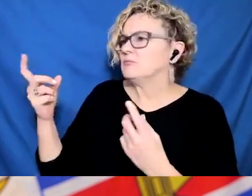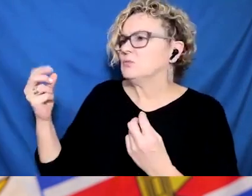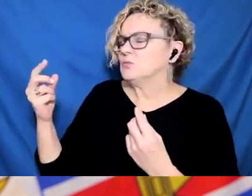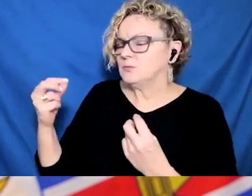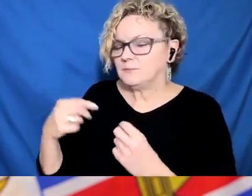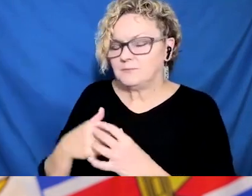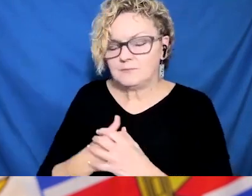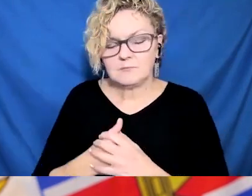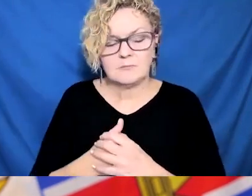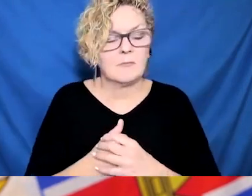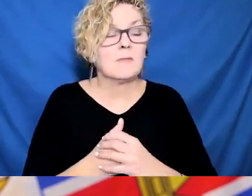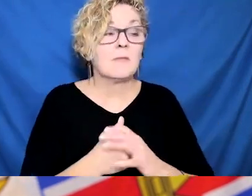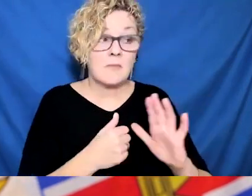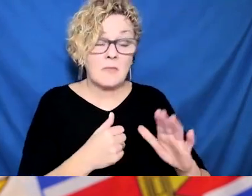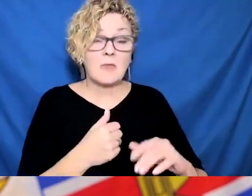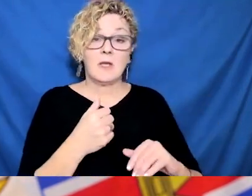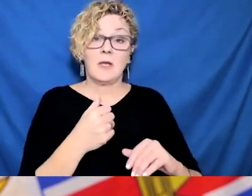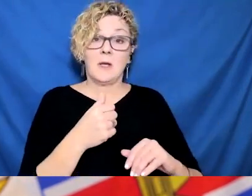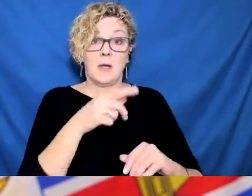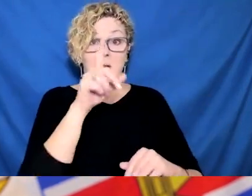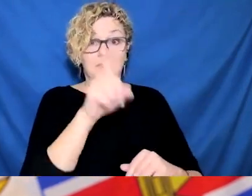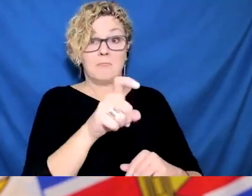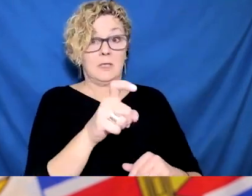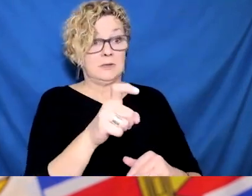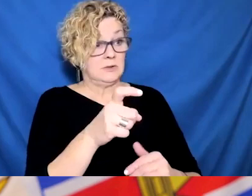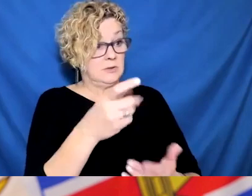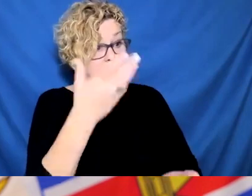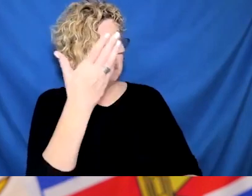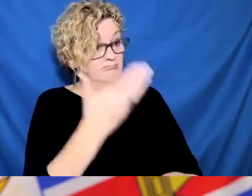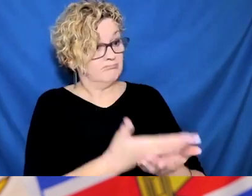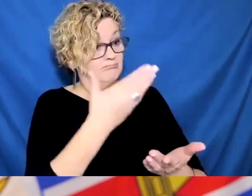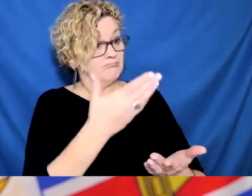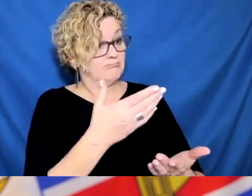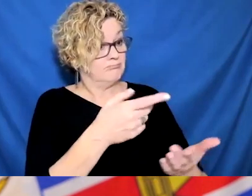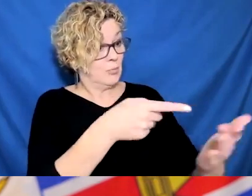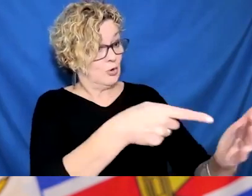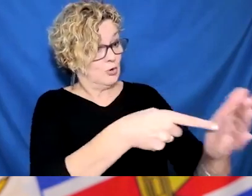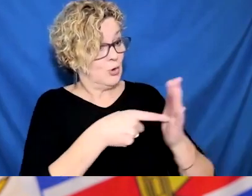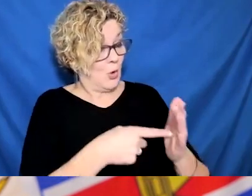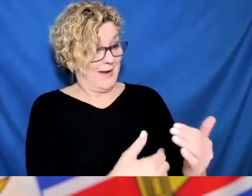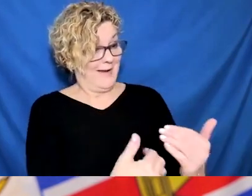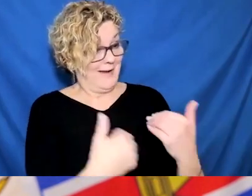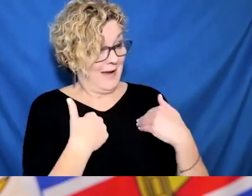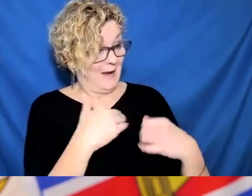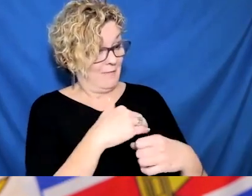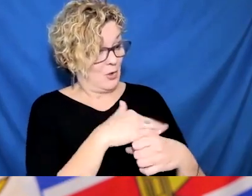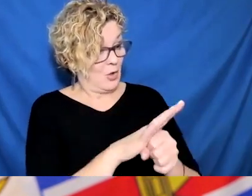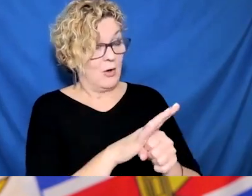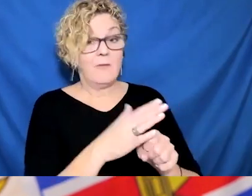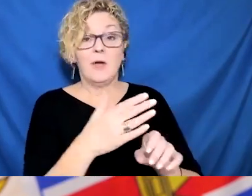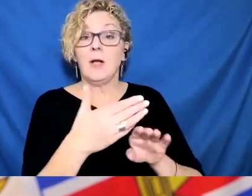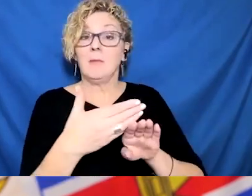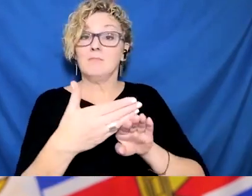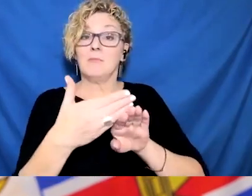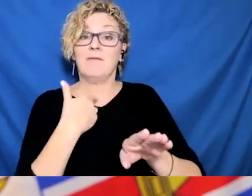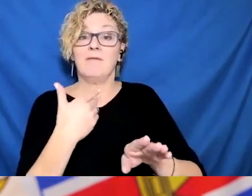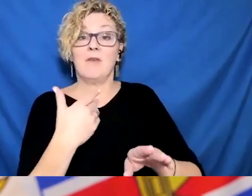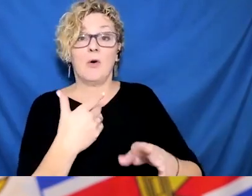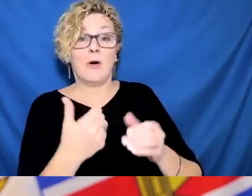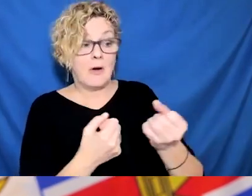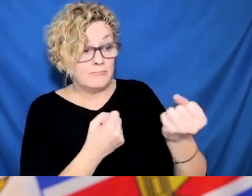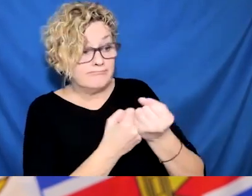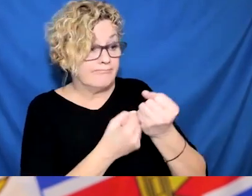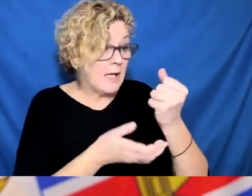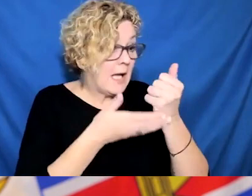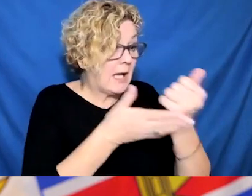don't think I answered that directly, but we are updating the guidelines and working with the sector. But really, it's a triaging.